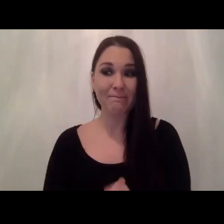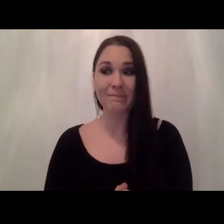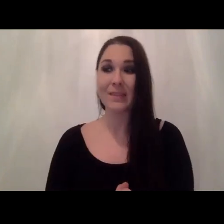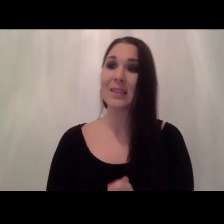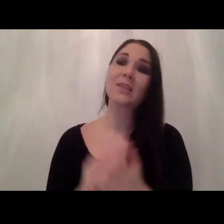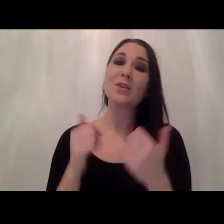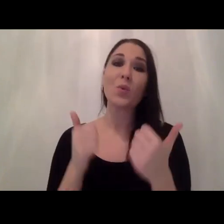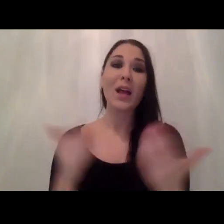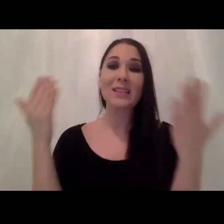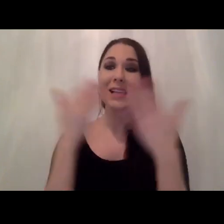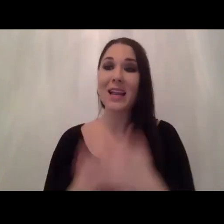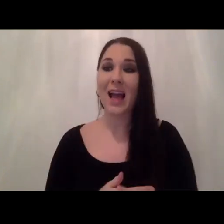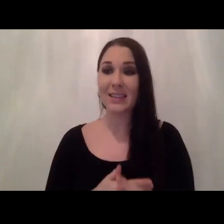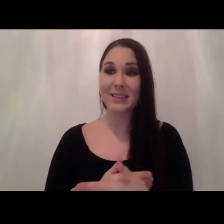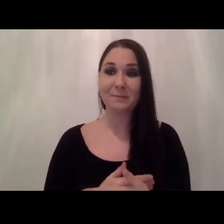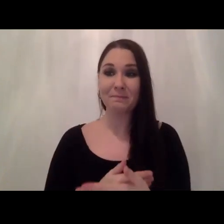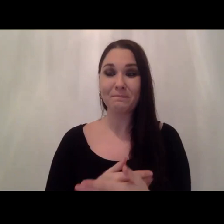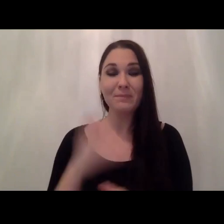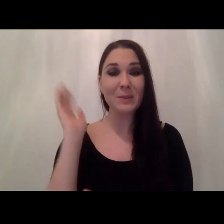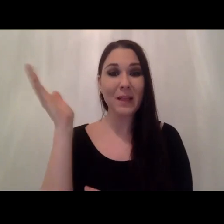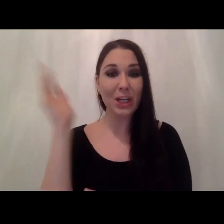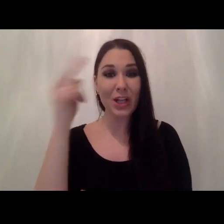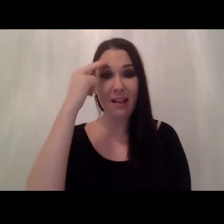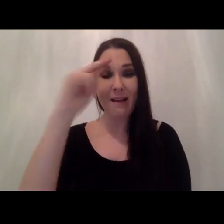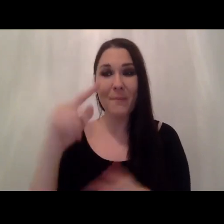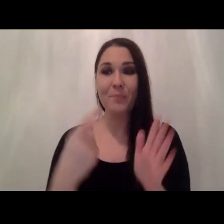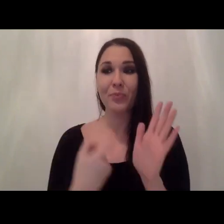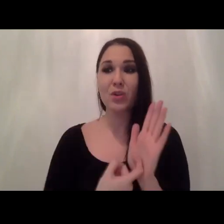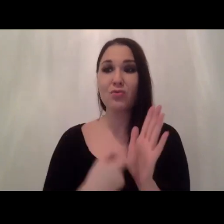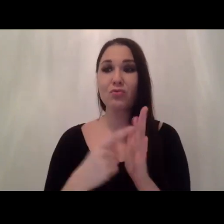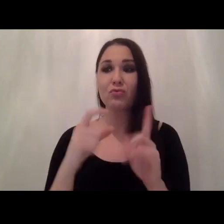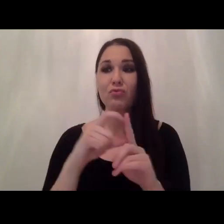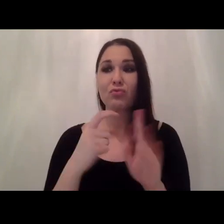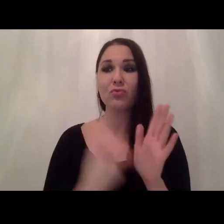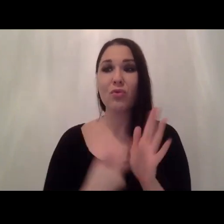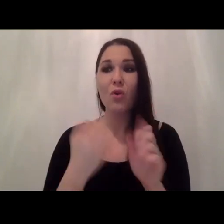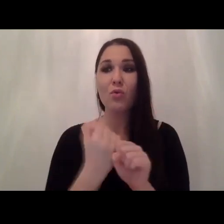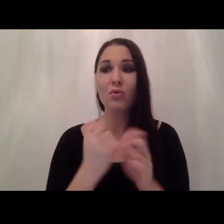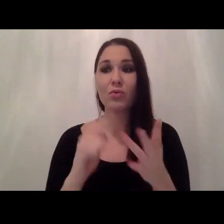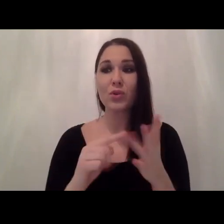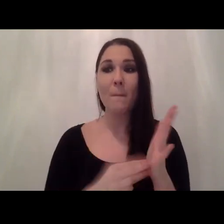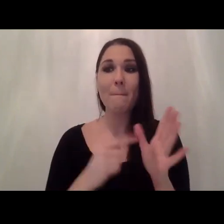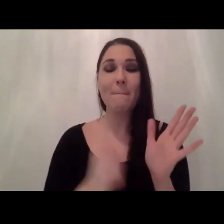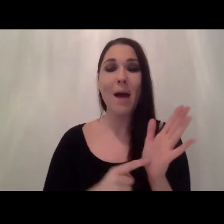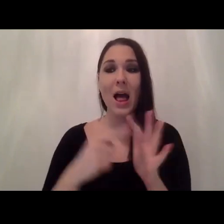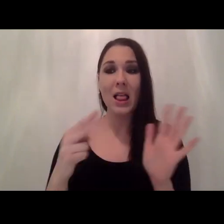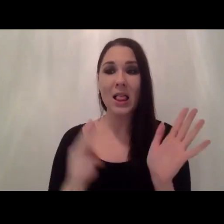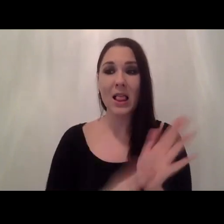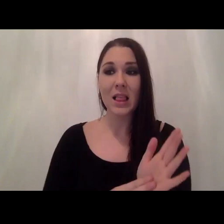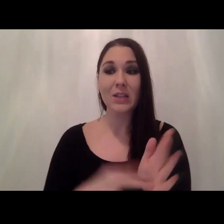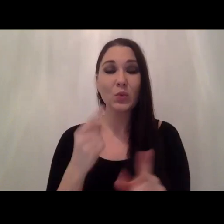speaker will be Rodrigo Mallon who's going to be talking about the importance of camera and lenses selection for a computer vision engineer.